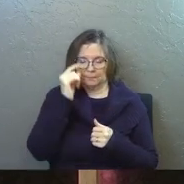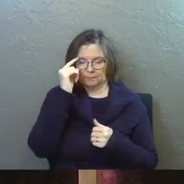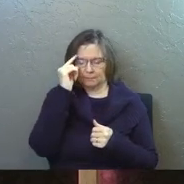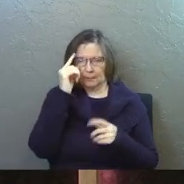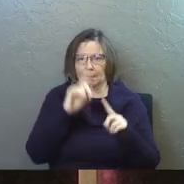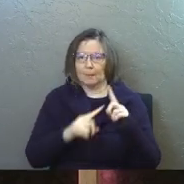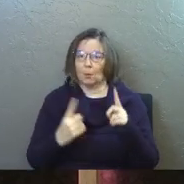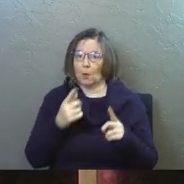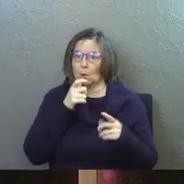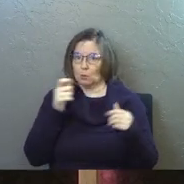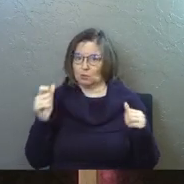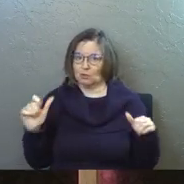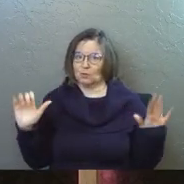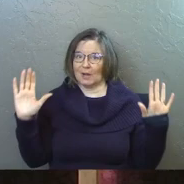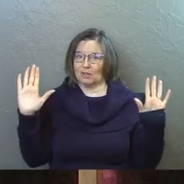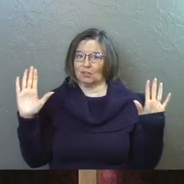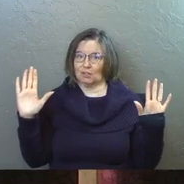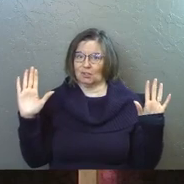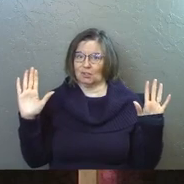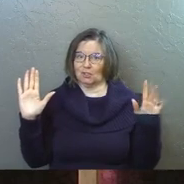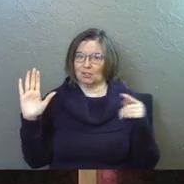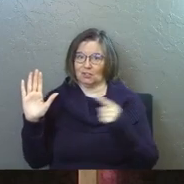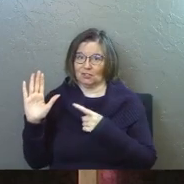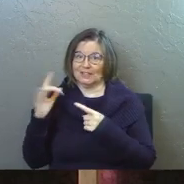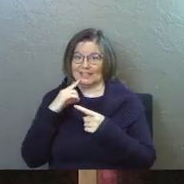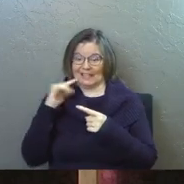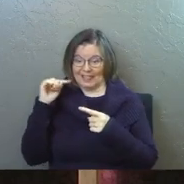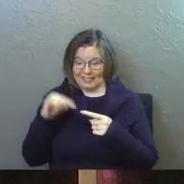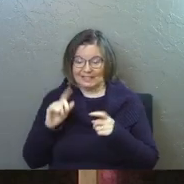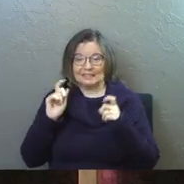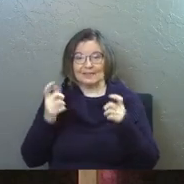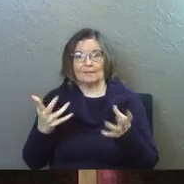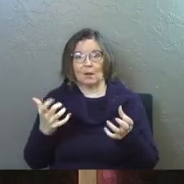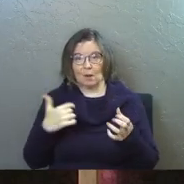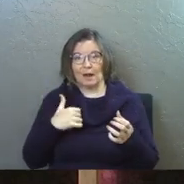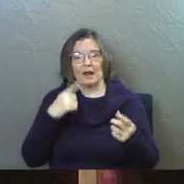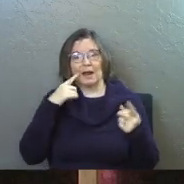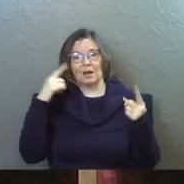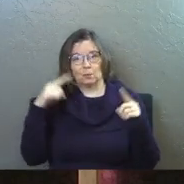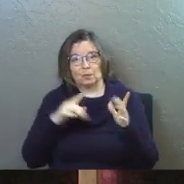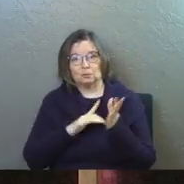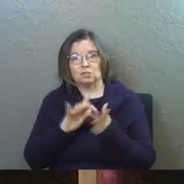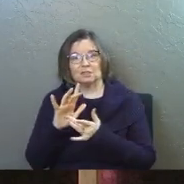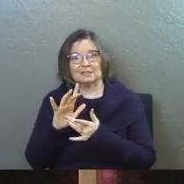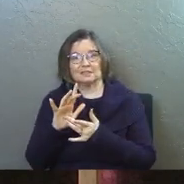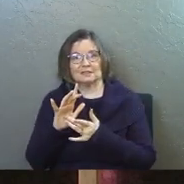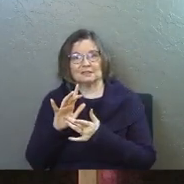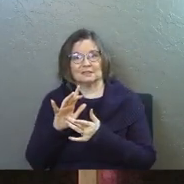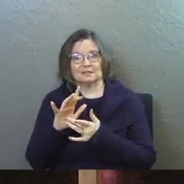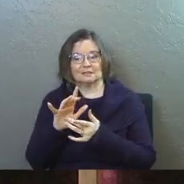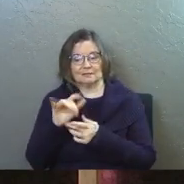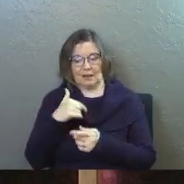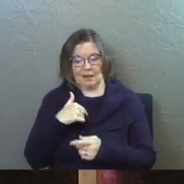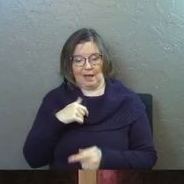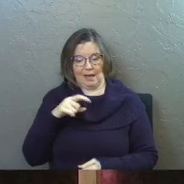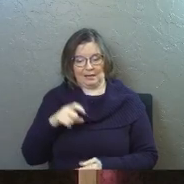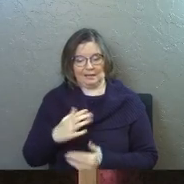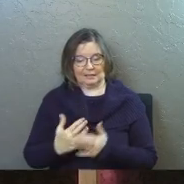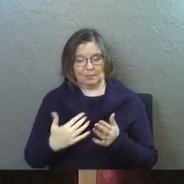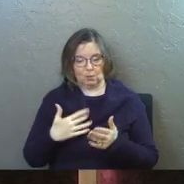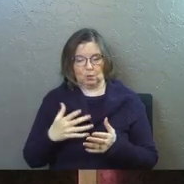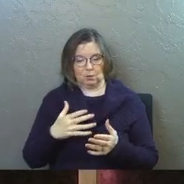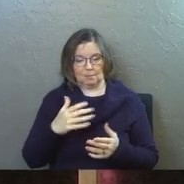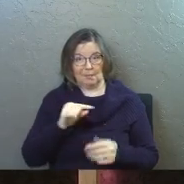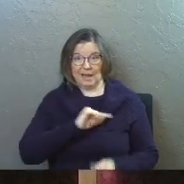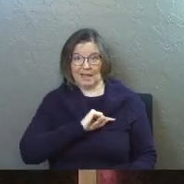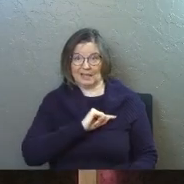But it's the ones who surrender that say, this is the gift that I want. And I agree with Jesus that I needed somebody to